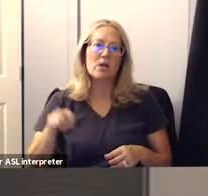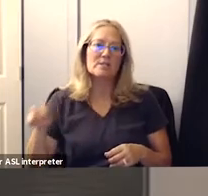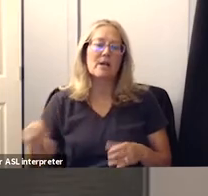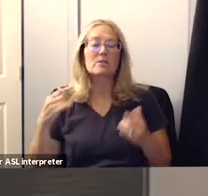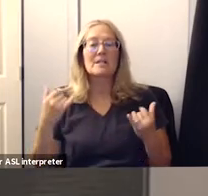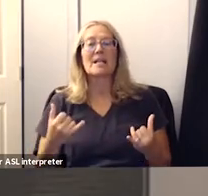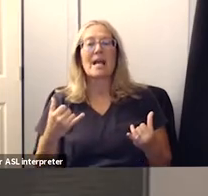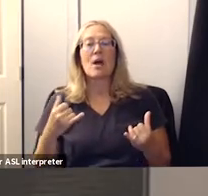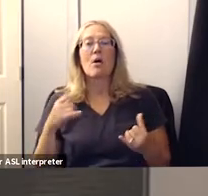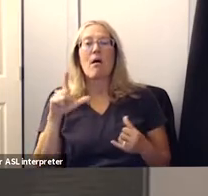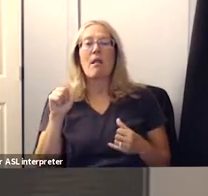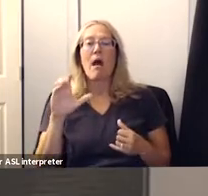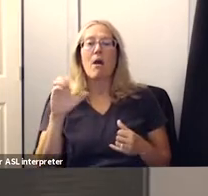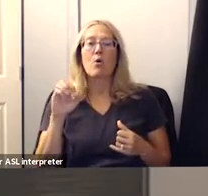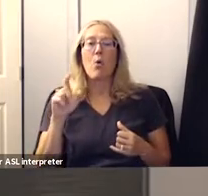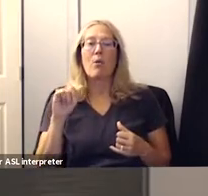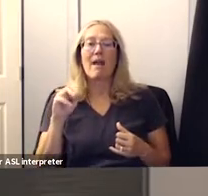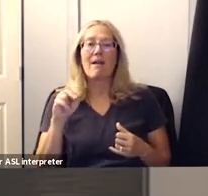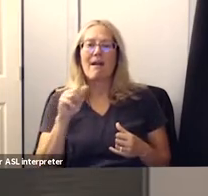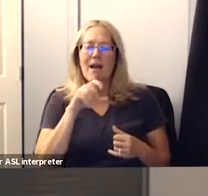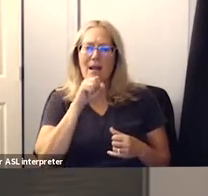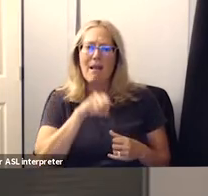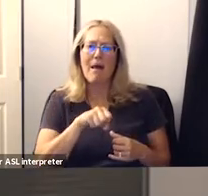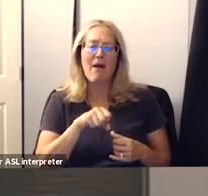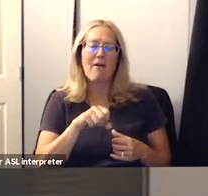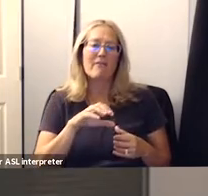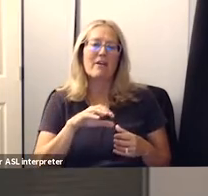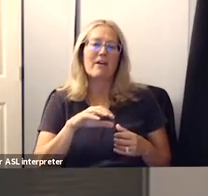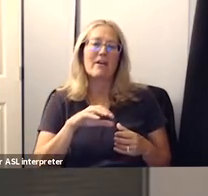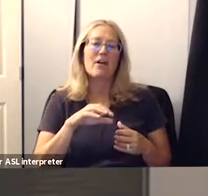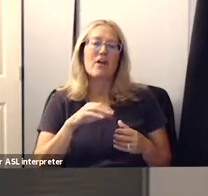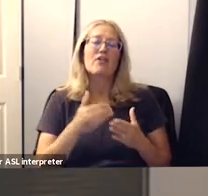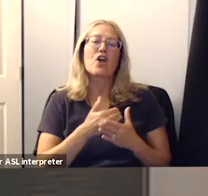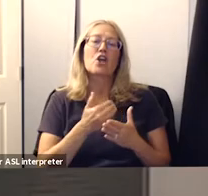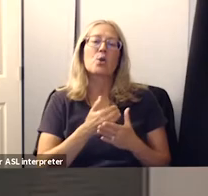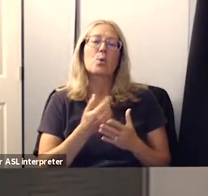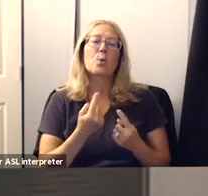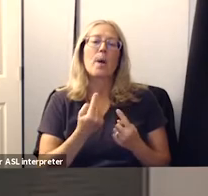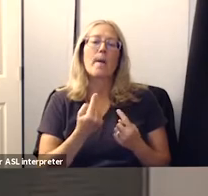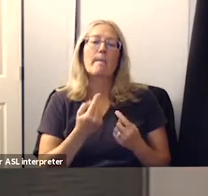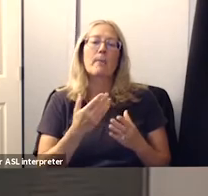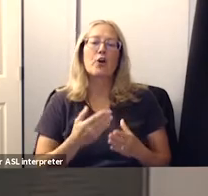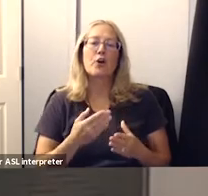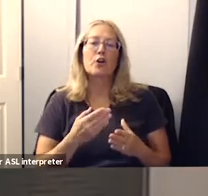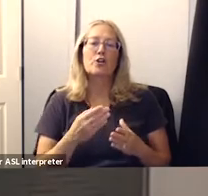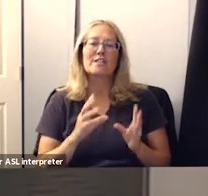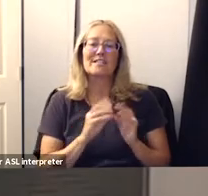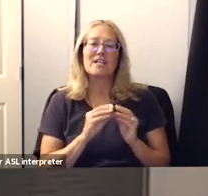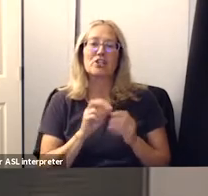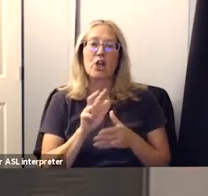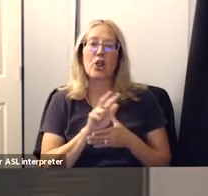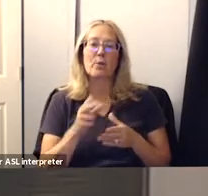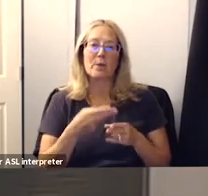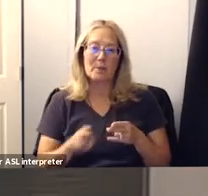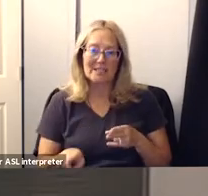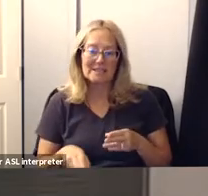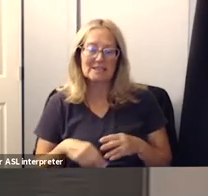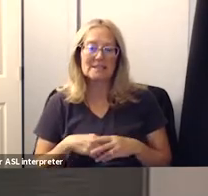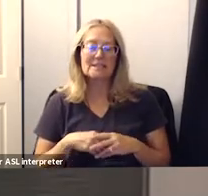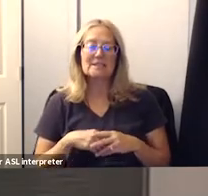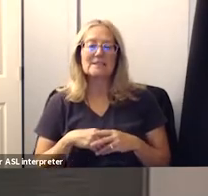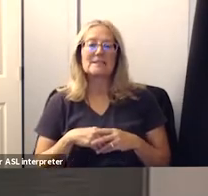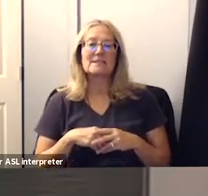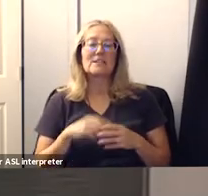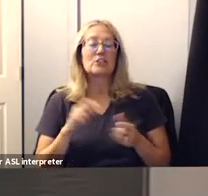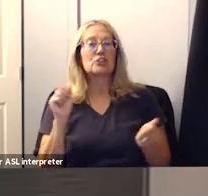is going into la colina and just loved the newcomer um session three weeks just it was such a